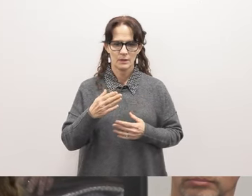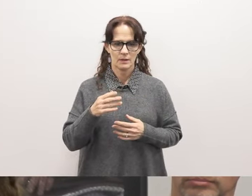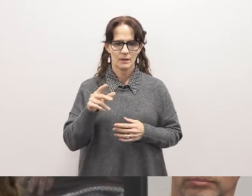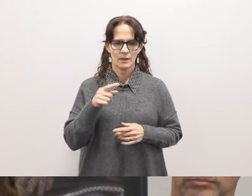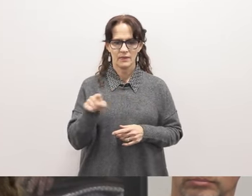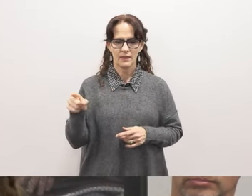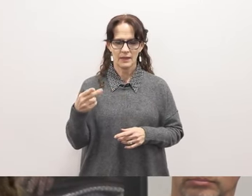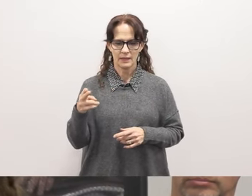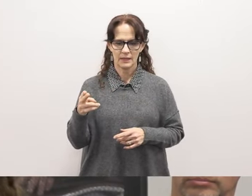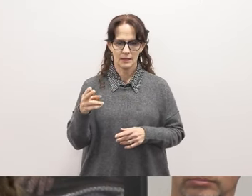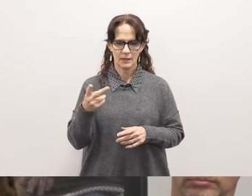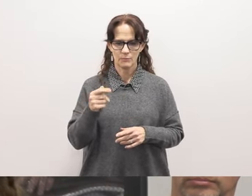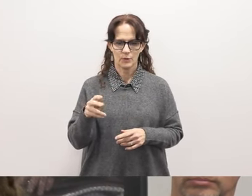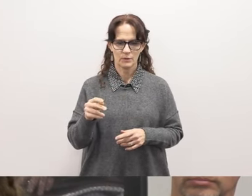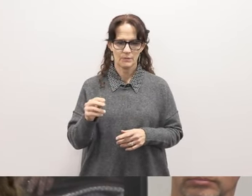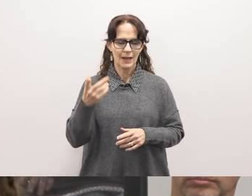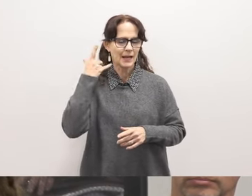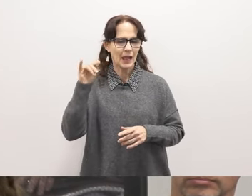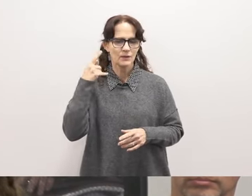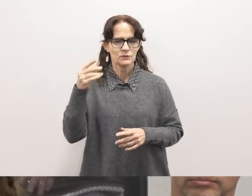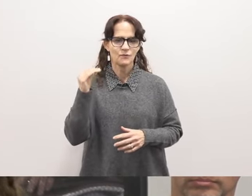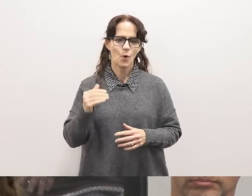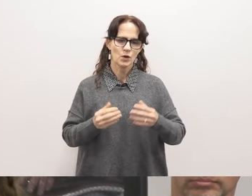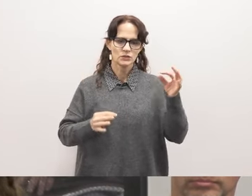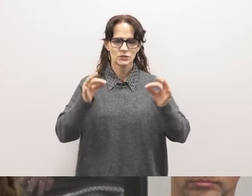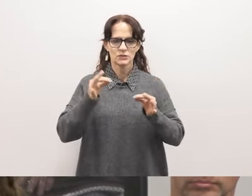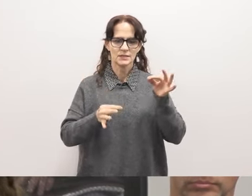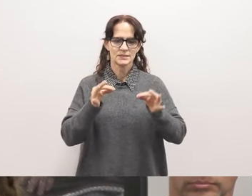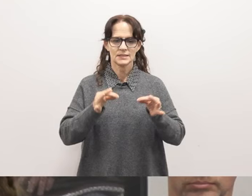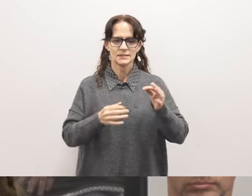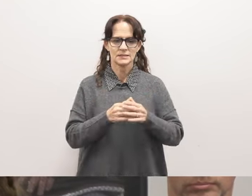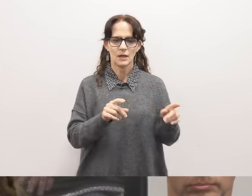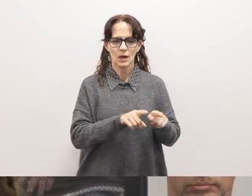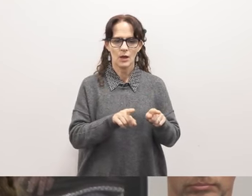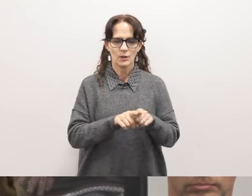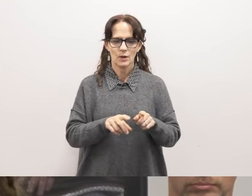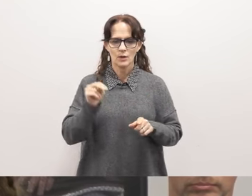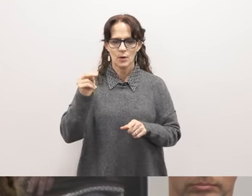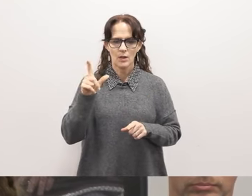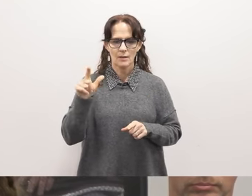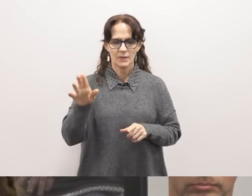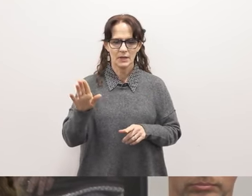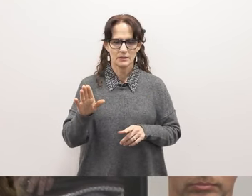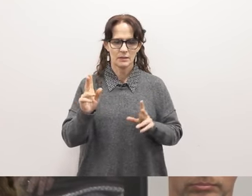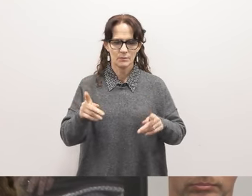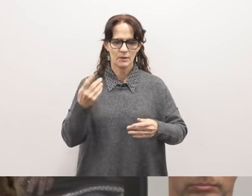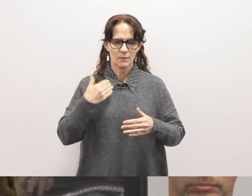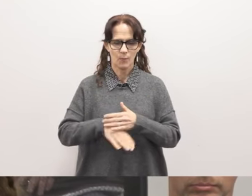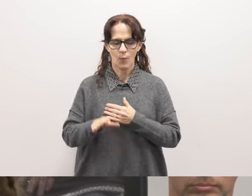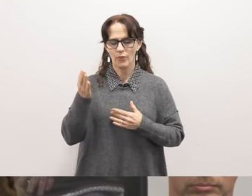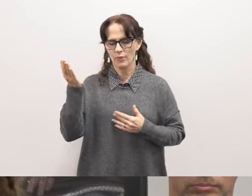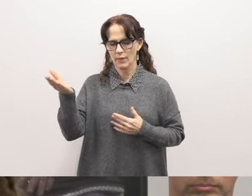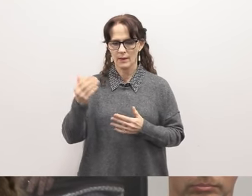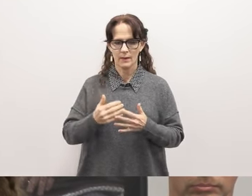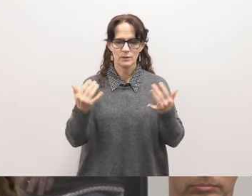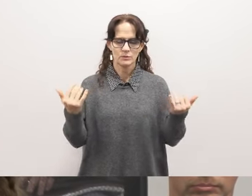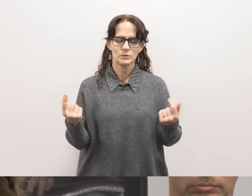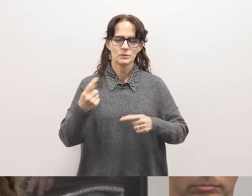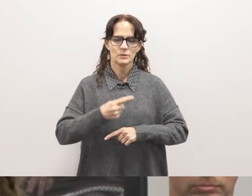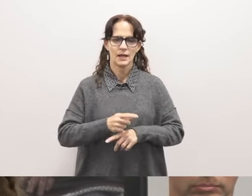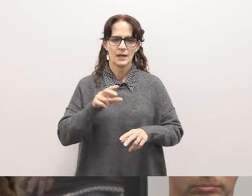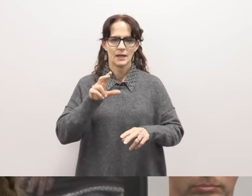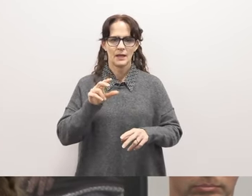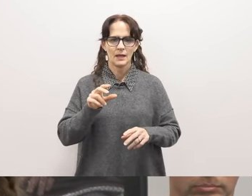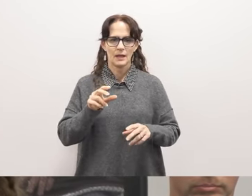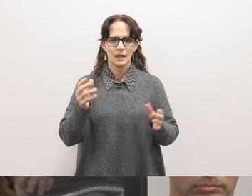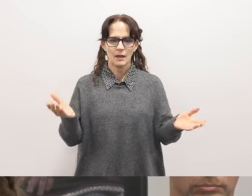I have been involved with Californians for Justice since 2016, and I am also a North Long Beach resident from birth. So today I am here standing with